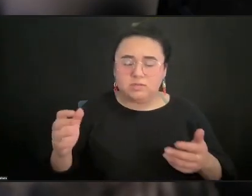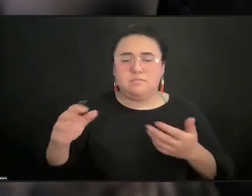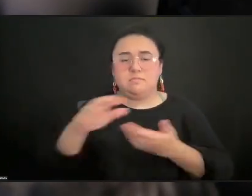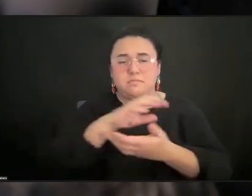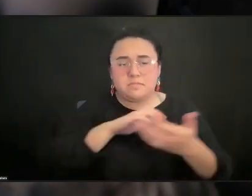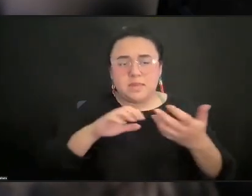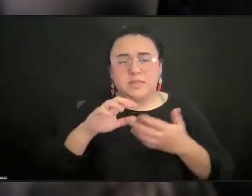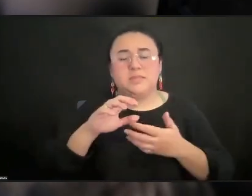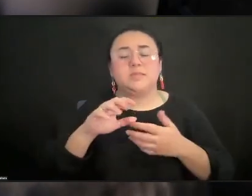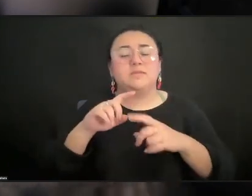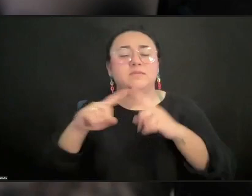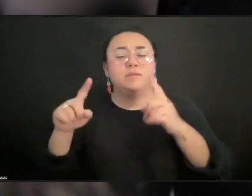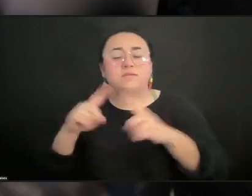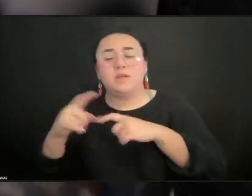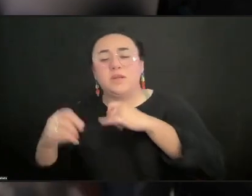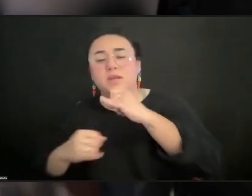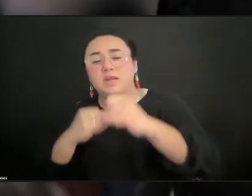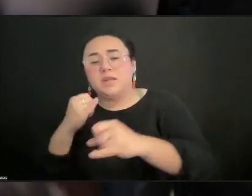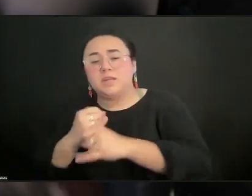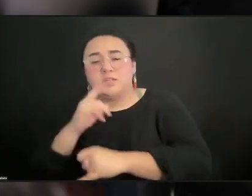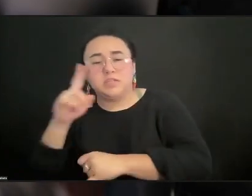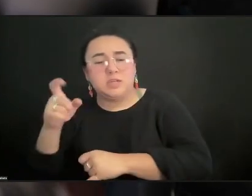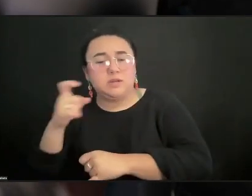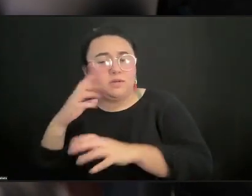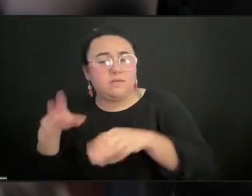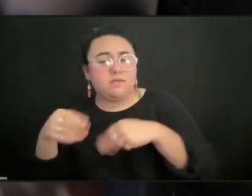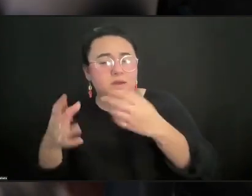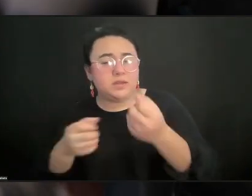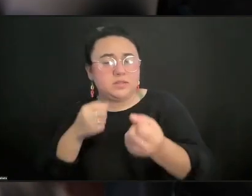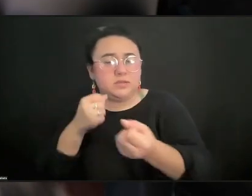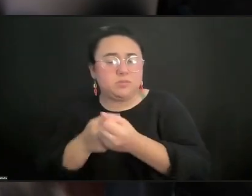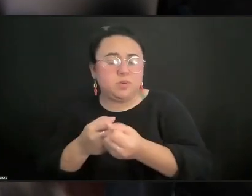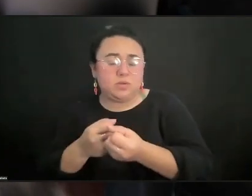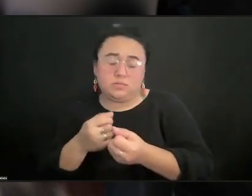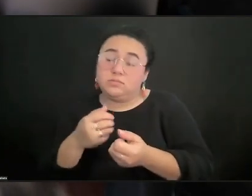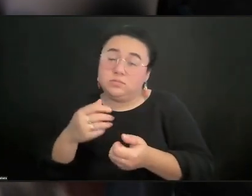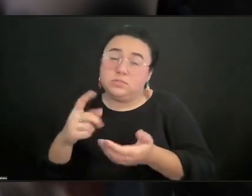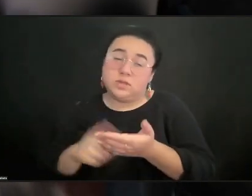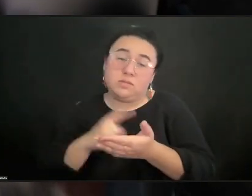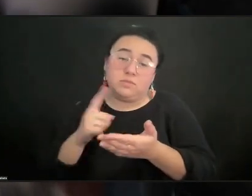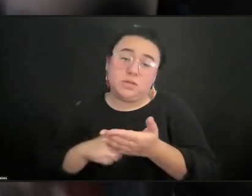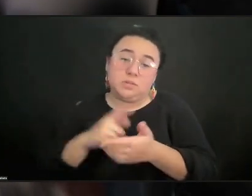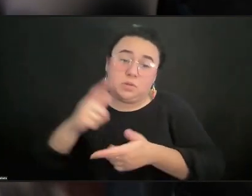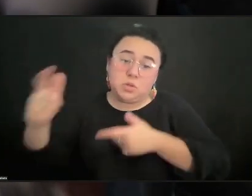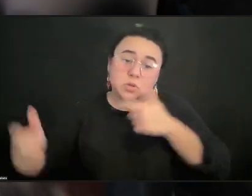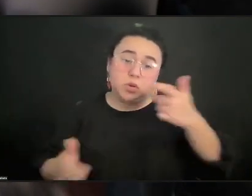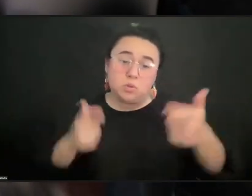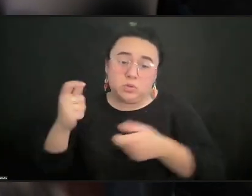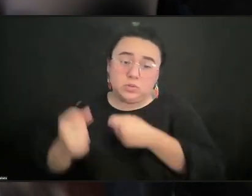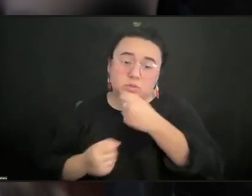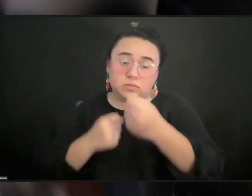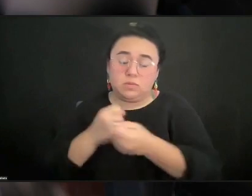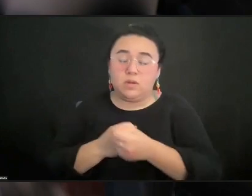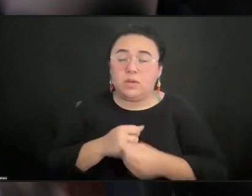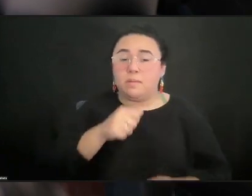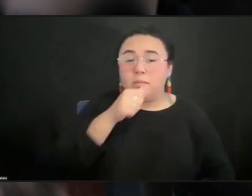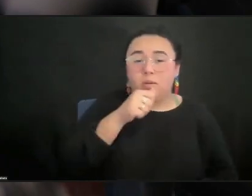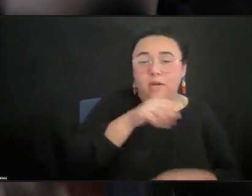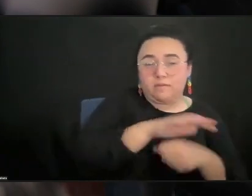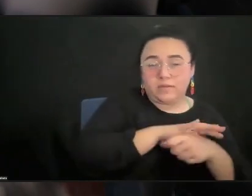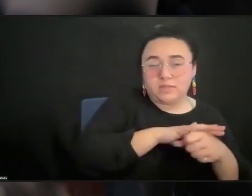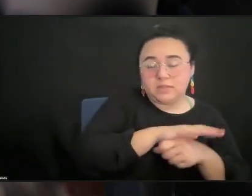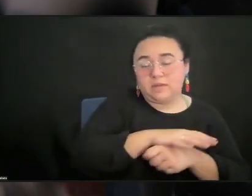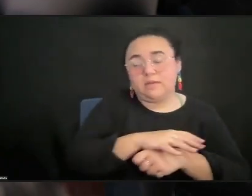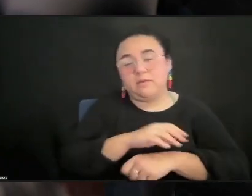governments that give us support, huge support in some cases, it's the private sector, it's the foundations, but